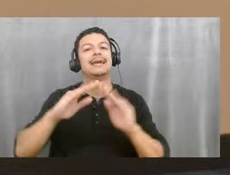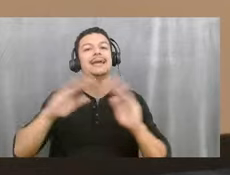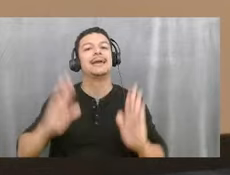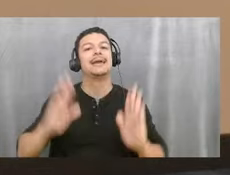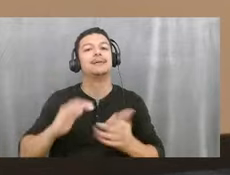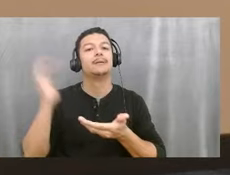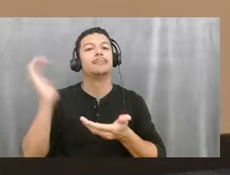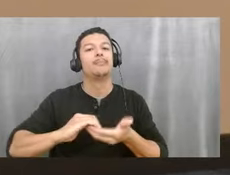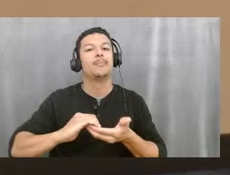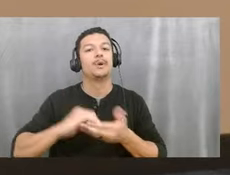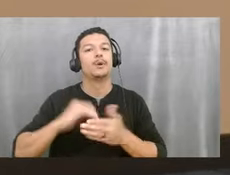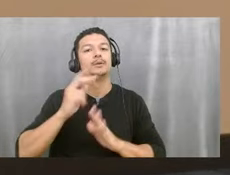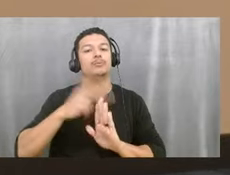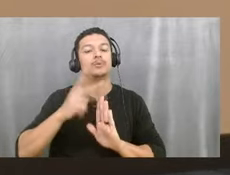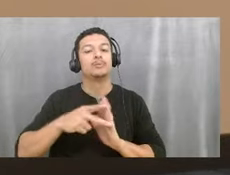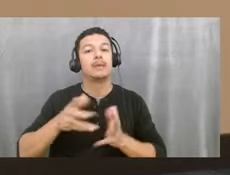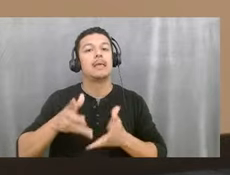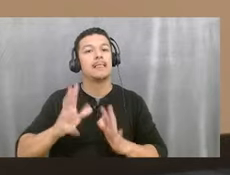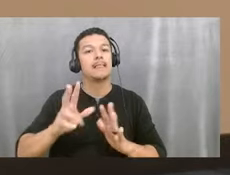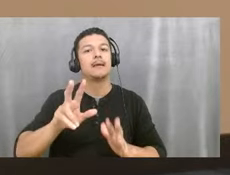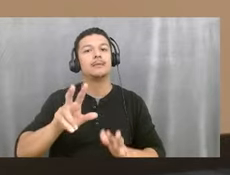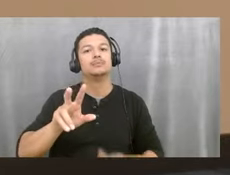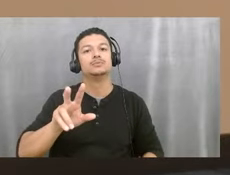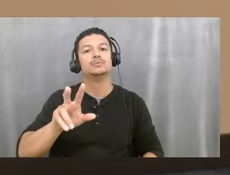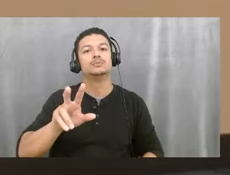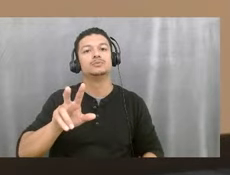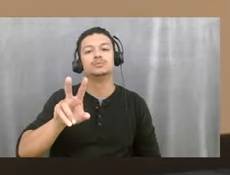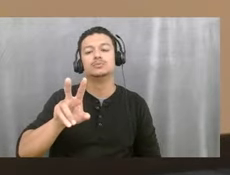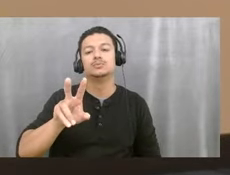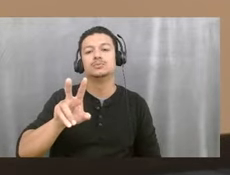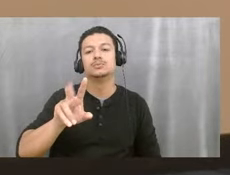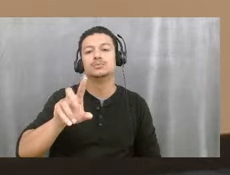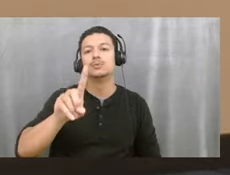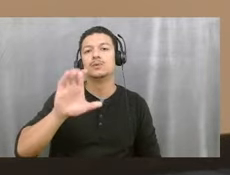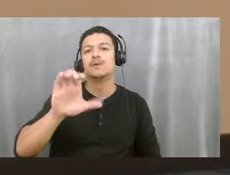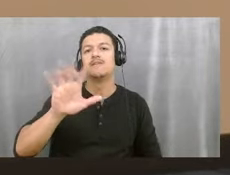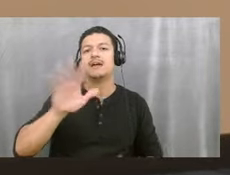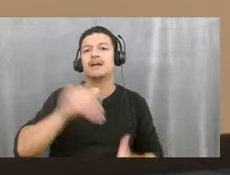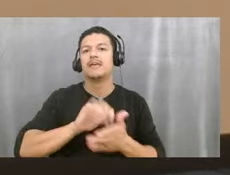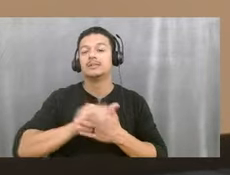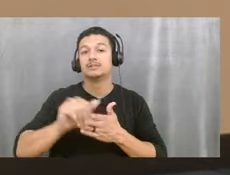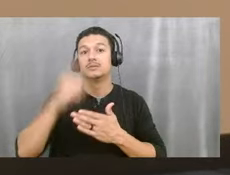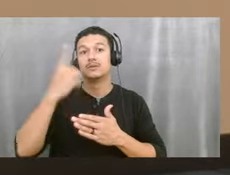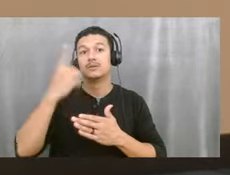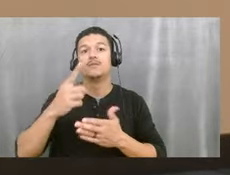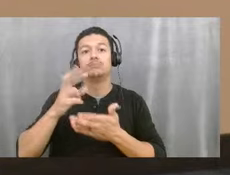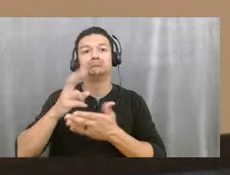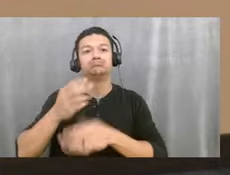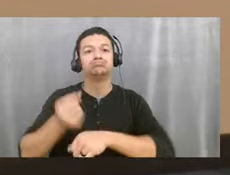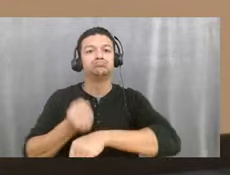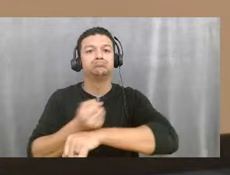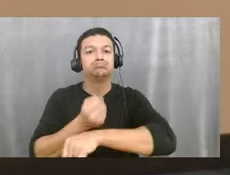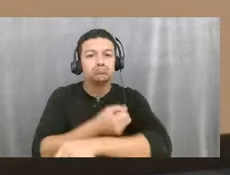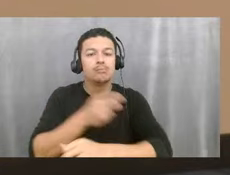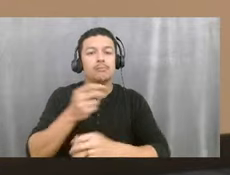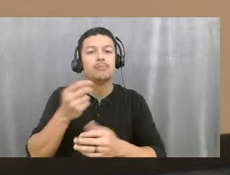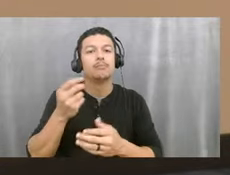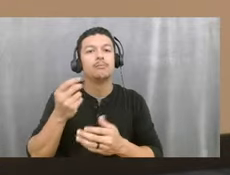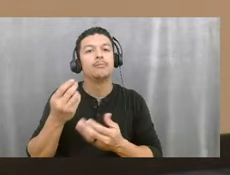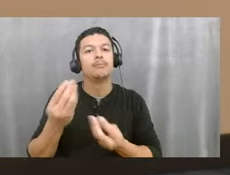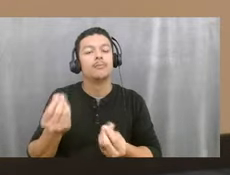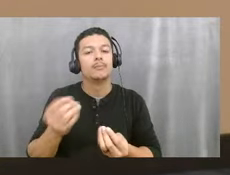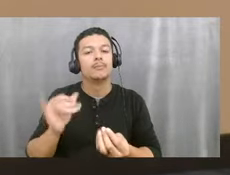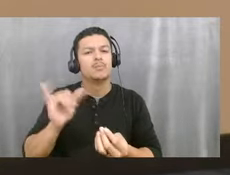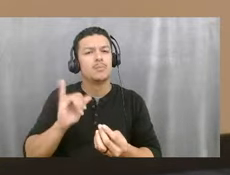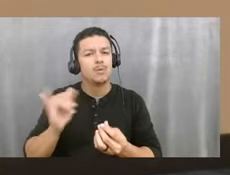,000 for low-income individuals to rehabilitate properties. Because we're going over the amount also to comply with what